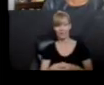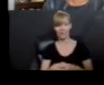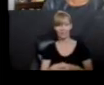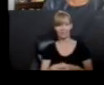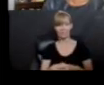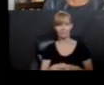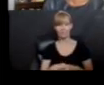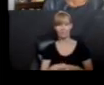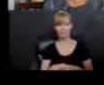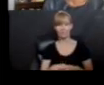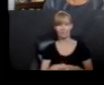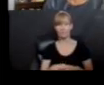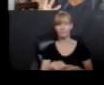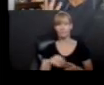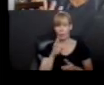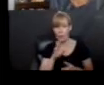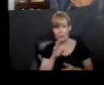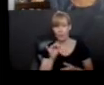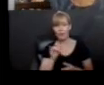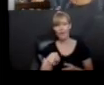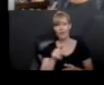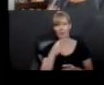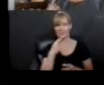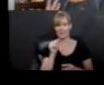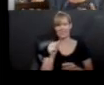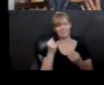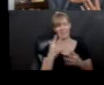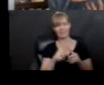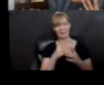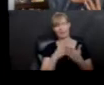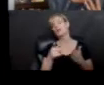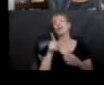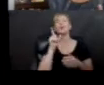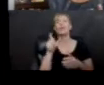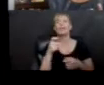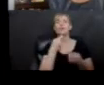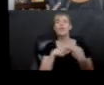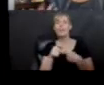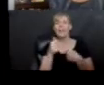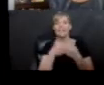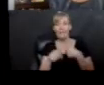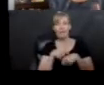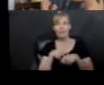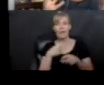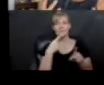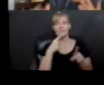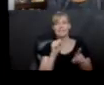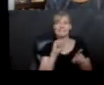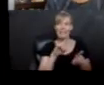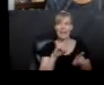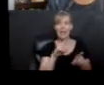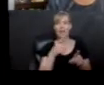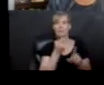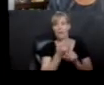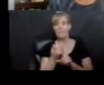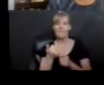Replied. Yeah, whispered, right? So, so many different things. You don't want to replace every time the character says said with a different word, but shaking it up